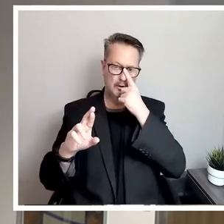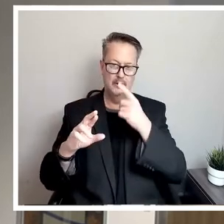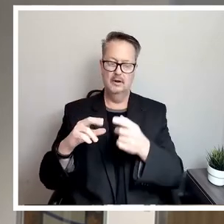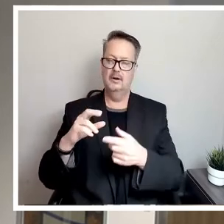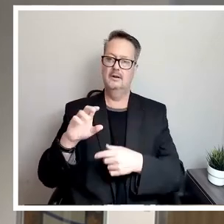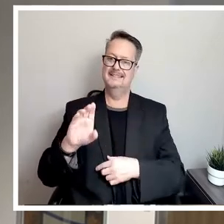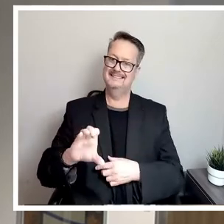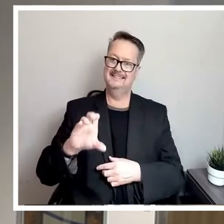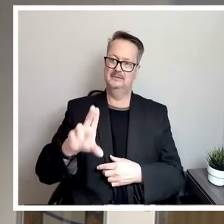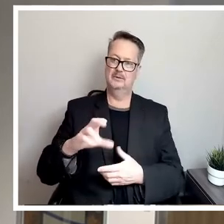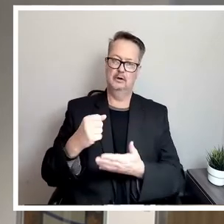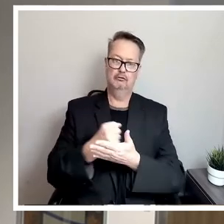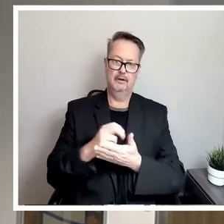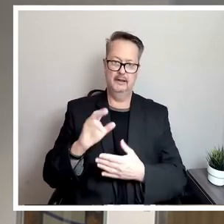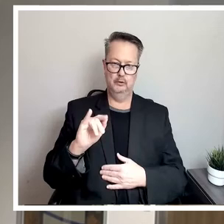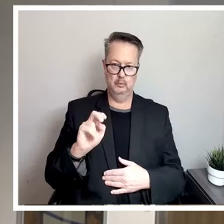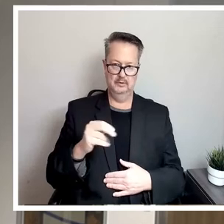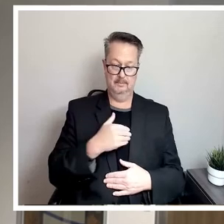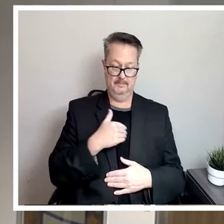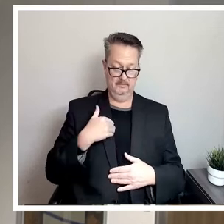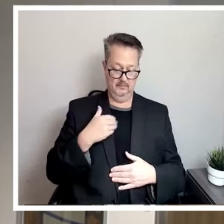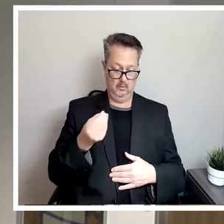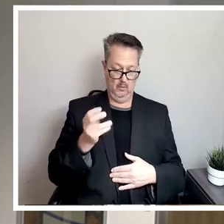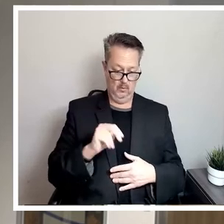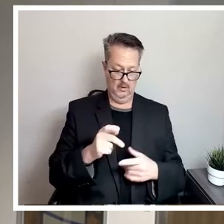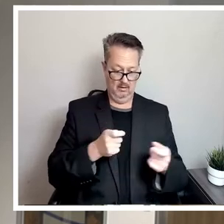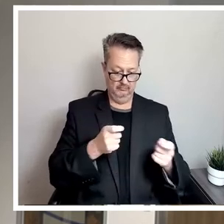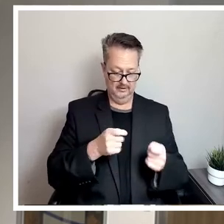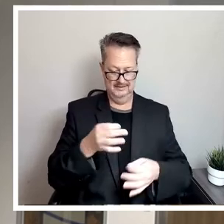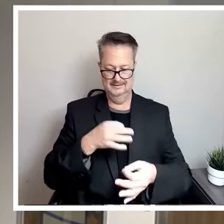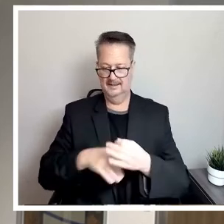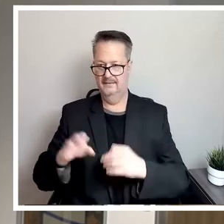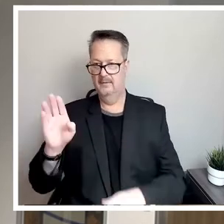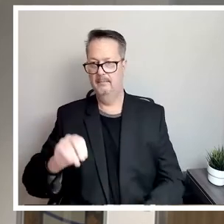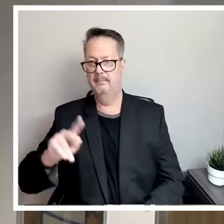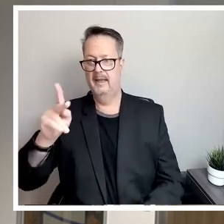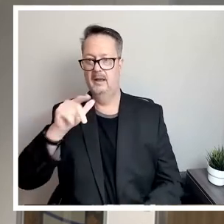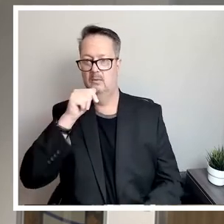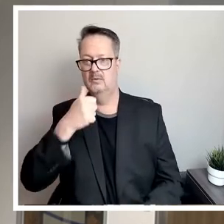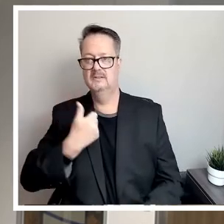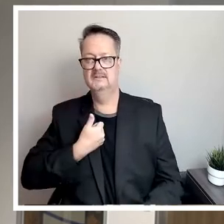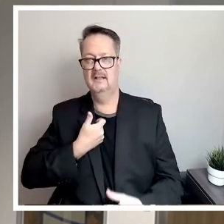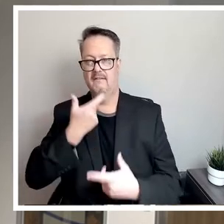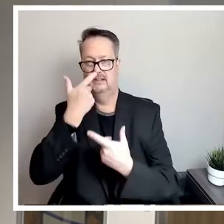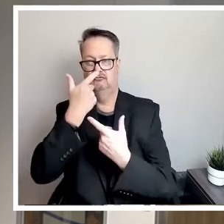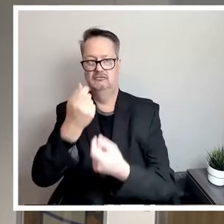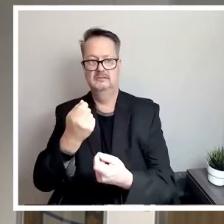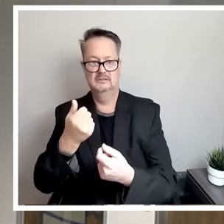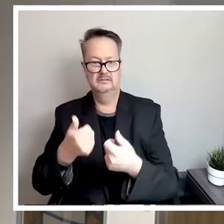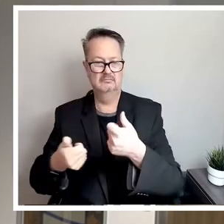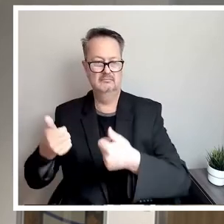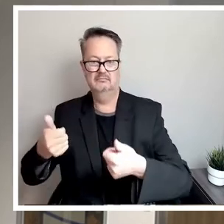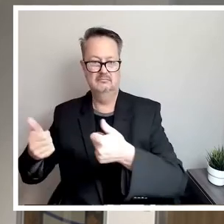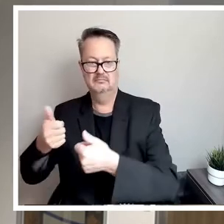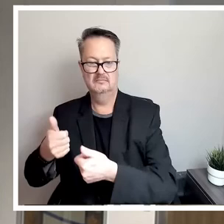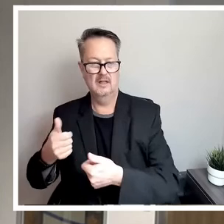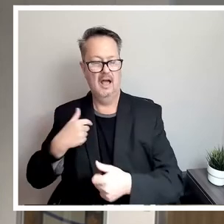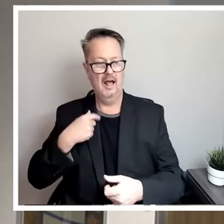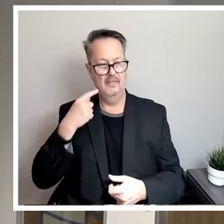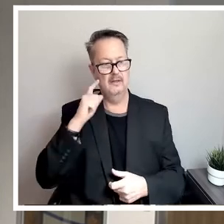versus a bank that is controlled by self-interested executives. I think it's an idea that needs to be entertained.